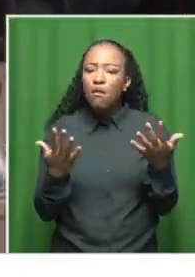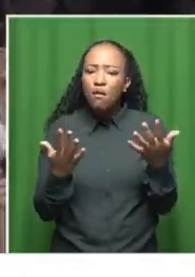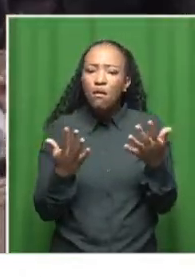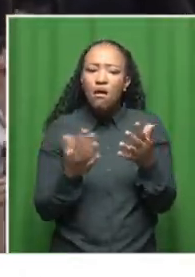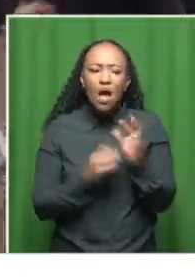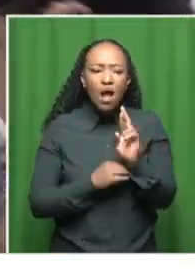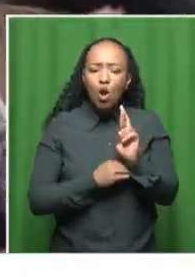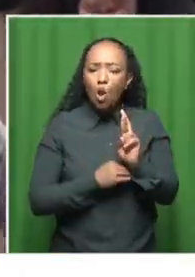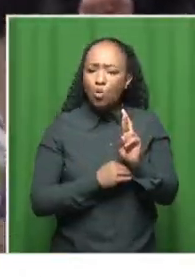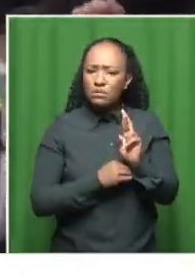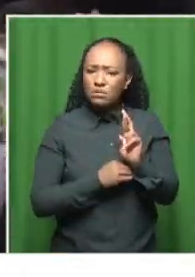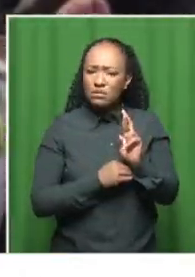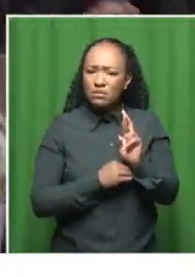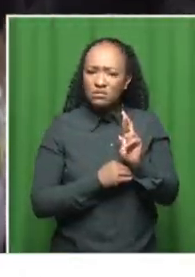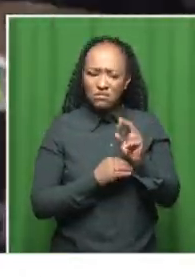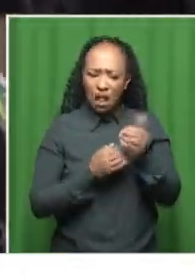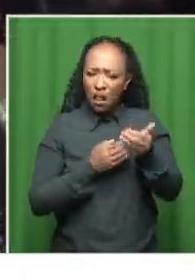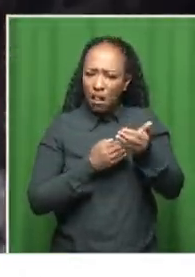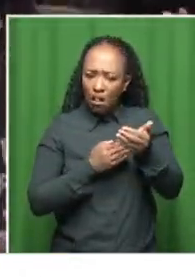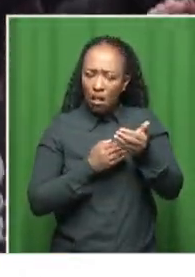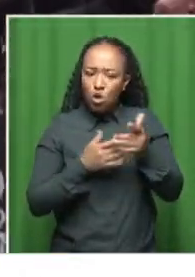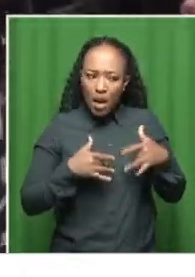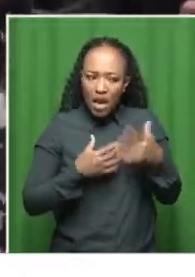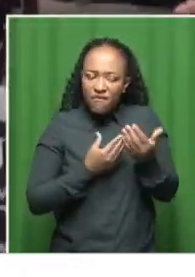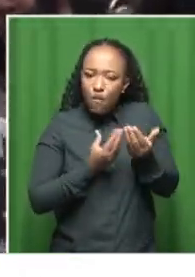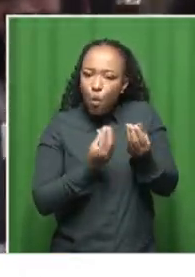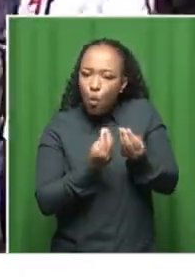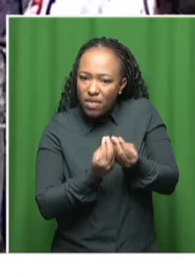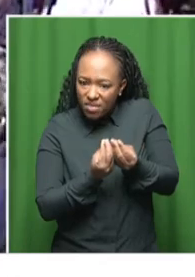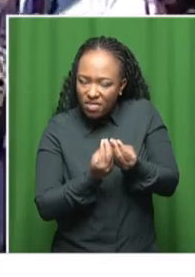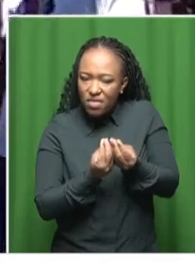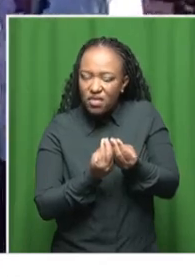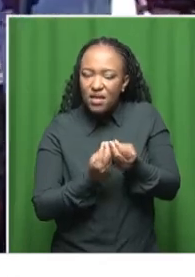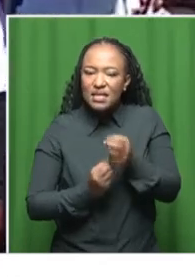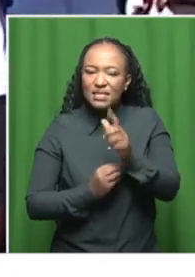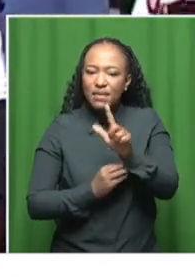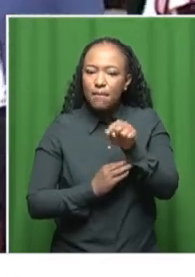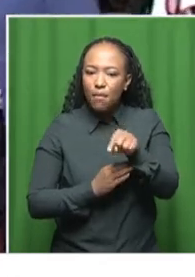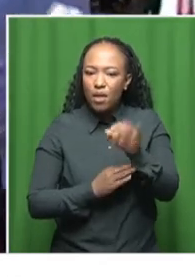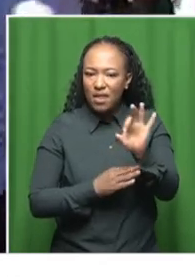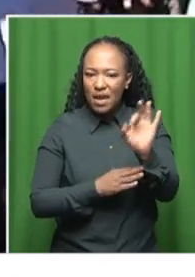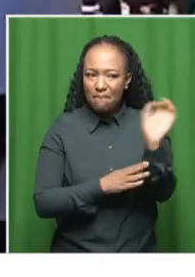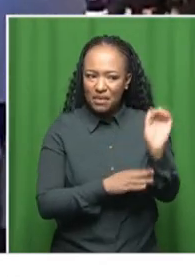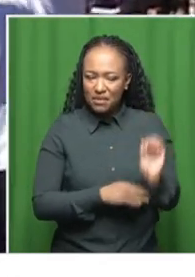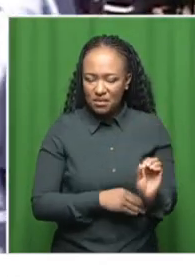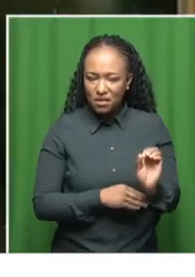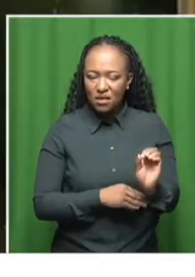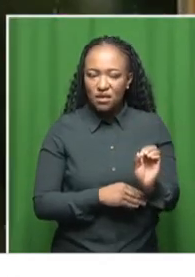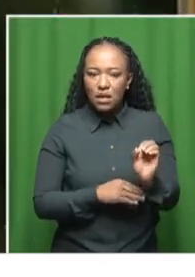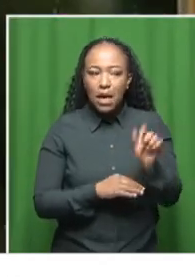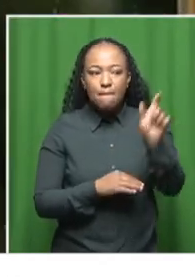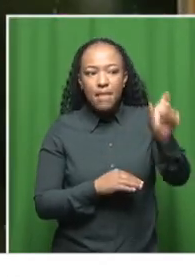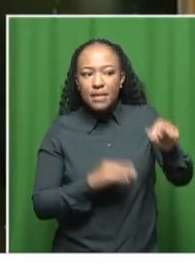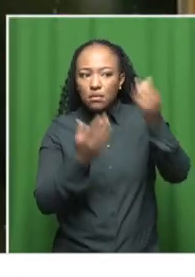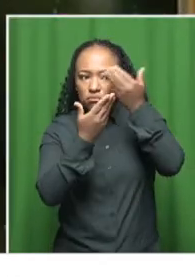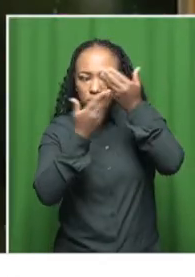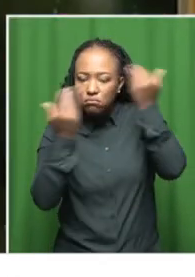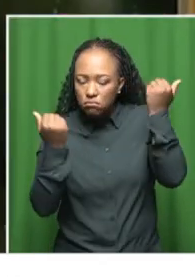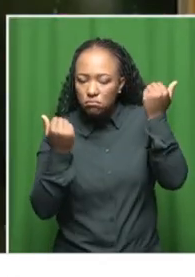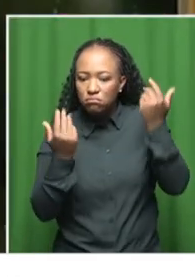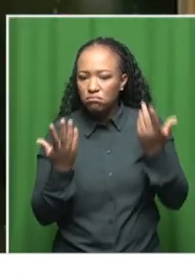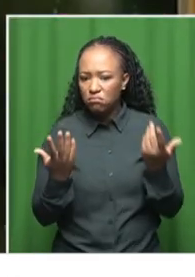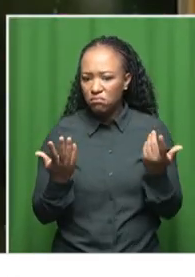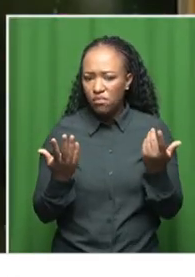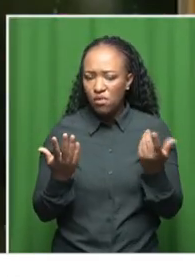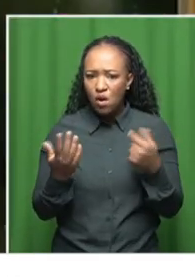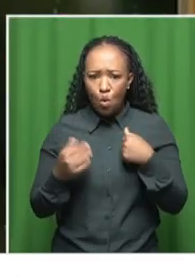close proximity. And that's problematic. 7.3% is done by an unknown person. But how